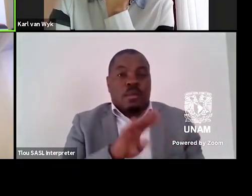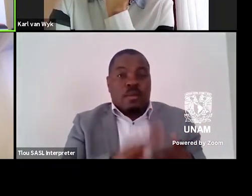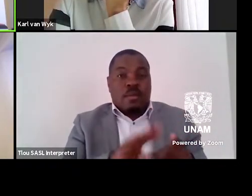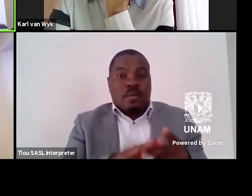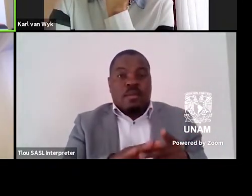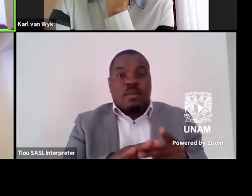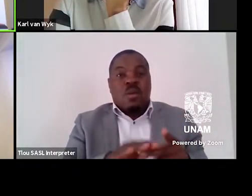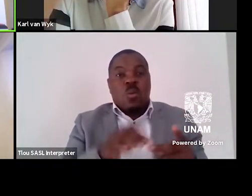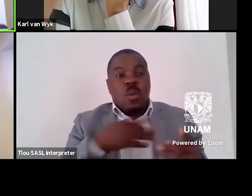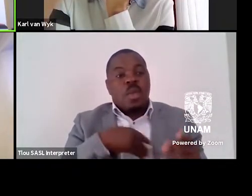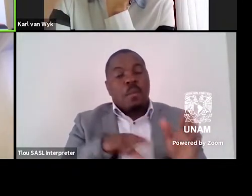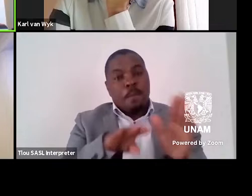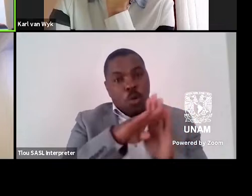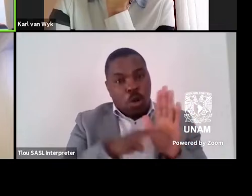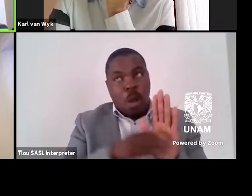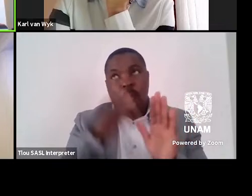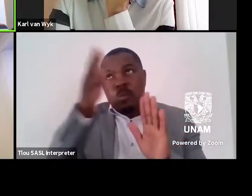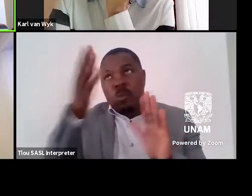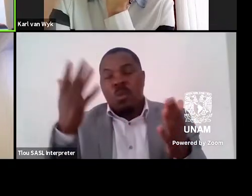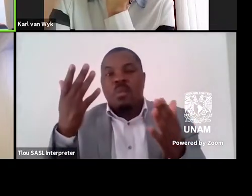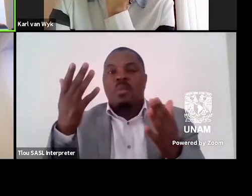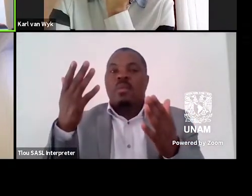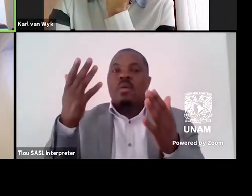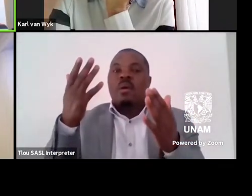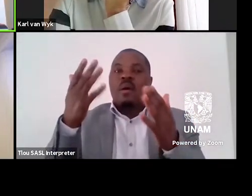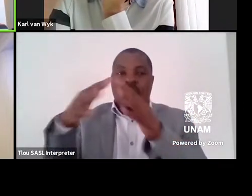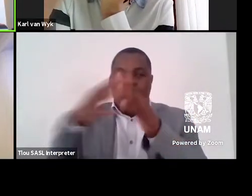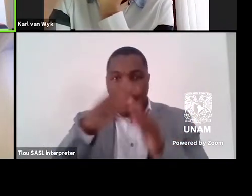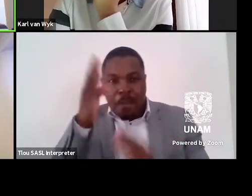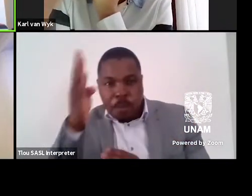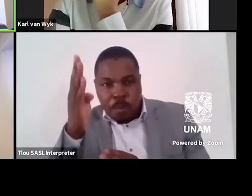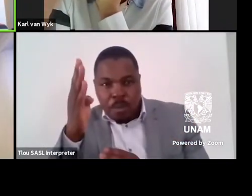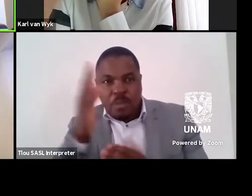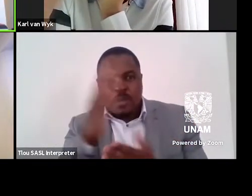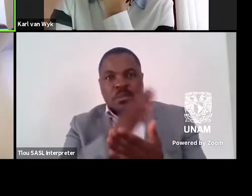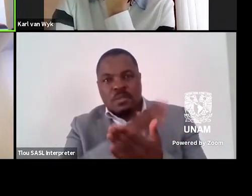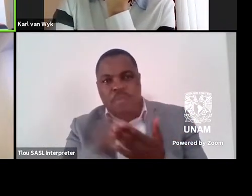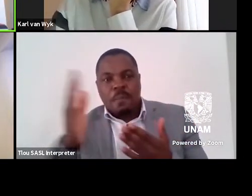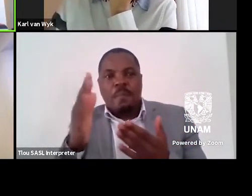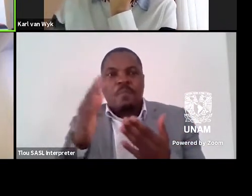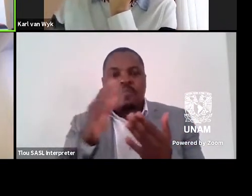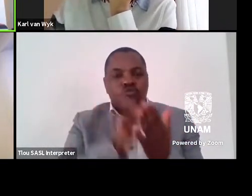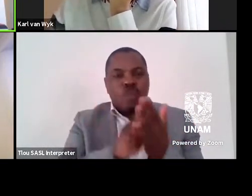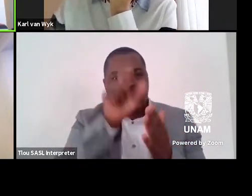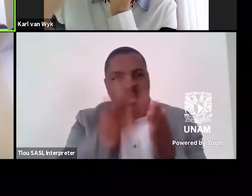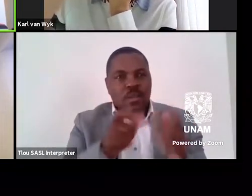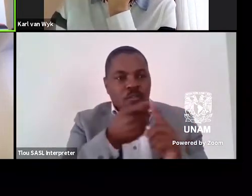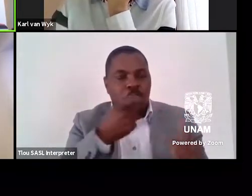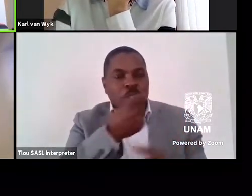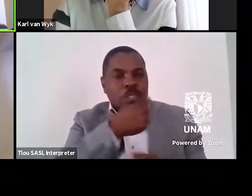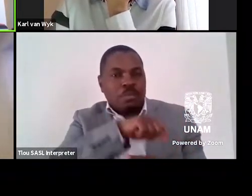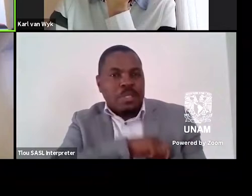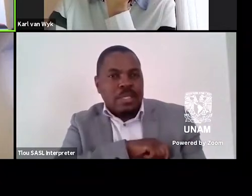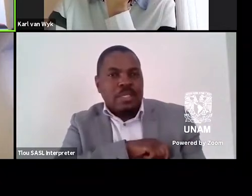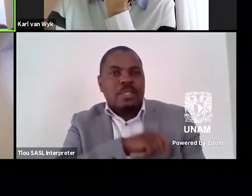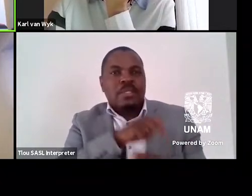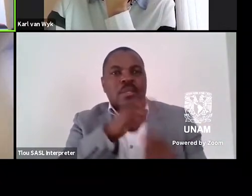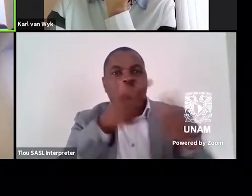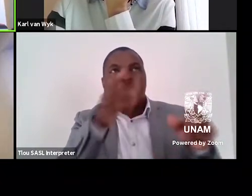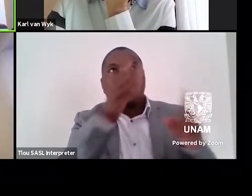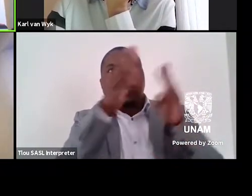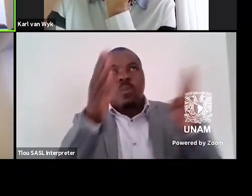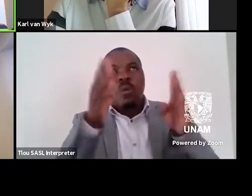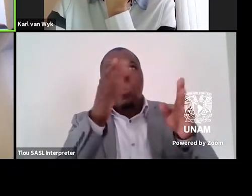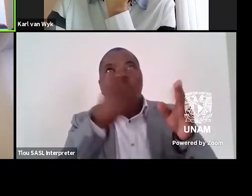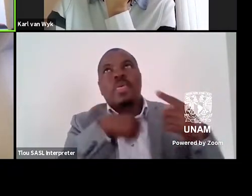programs in the U.S. have acquired. Some of the most visible writers in the Spanish-speaking world have been educated